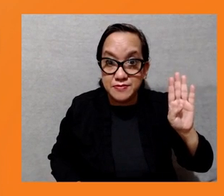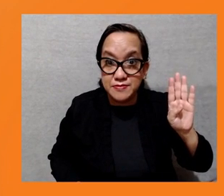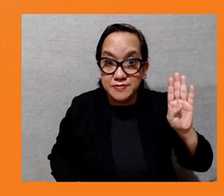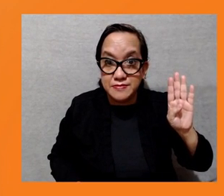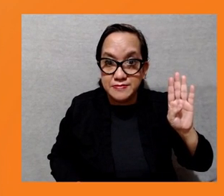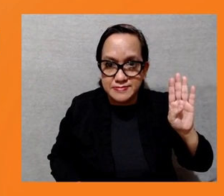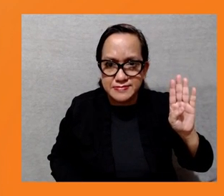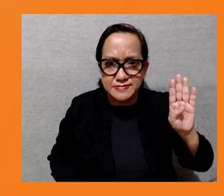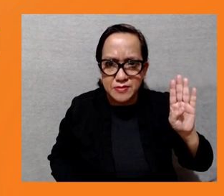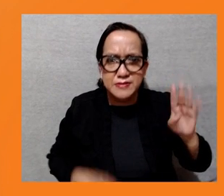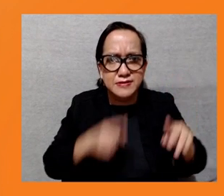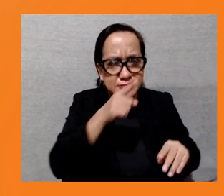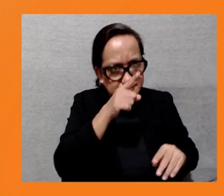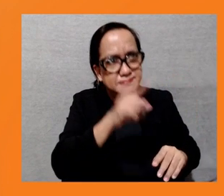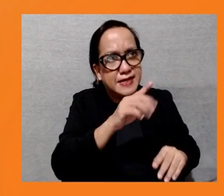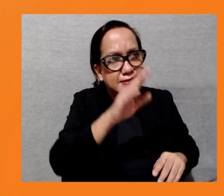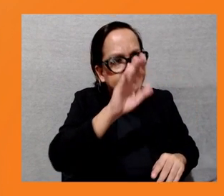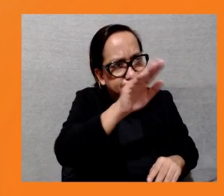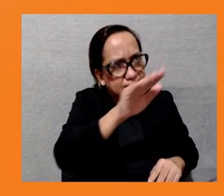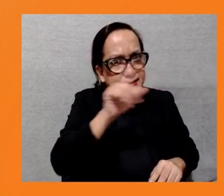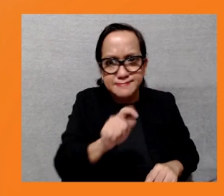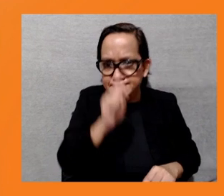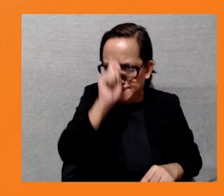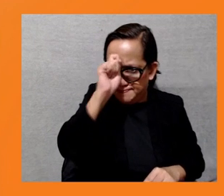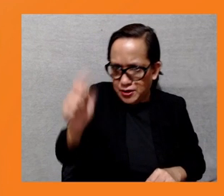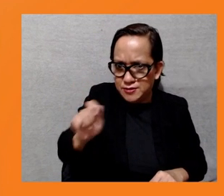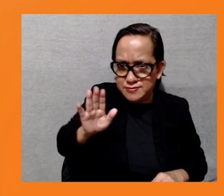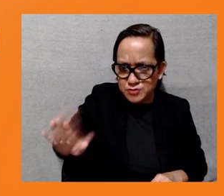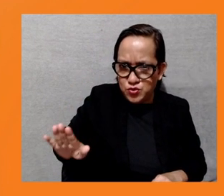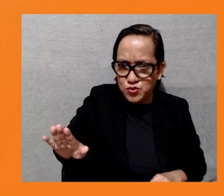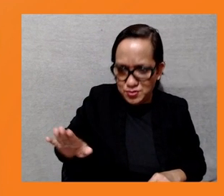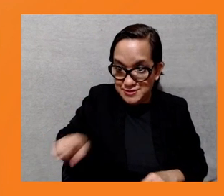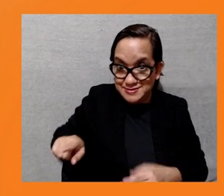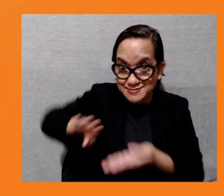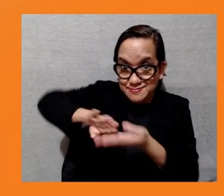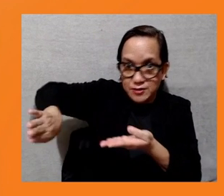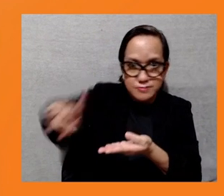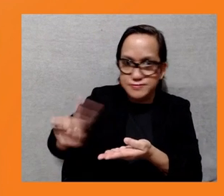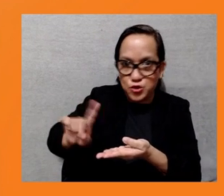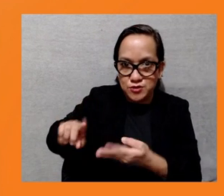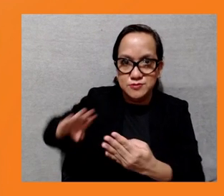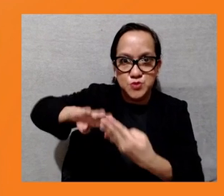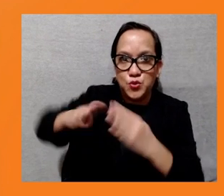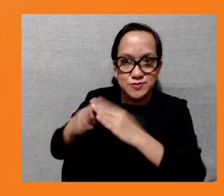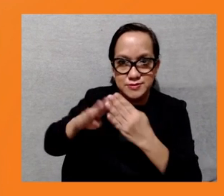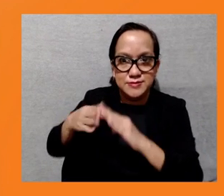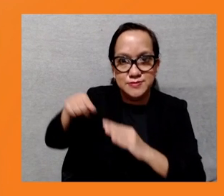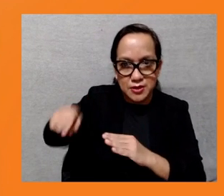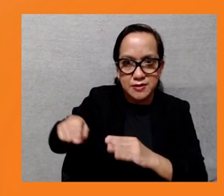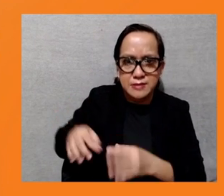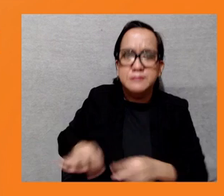of affected indigenous marginalized and vulnerable community by proper implementation of safeguard policy. Thank you very much.